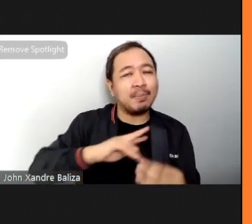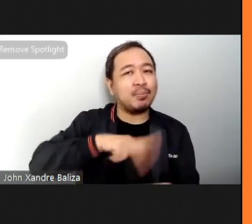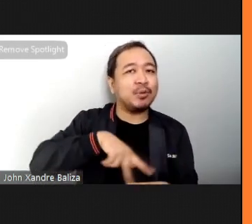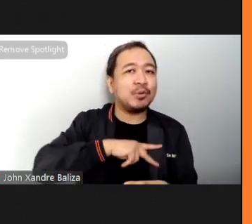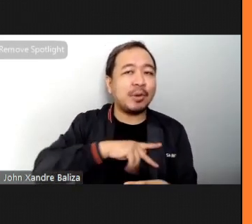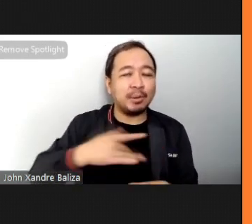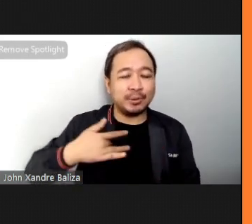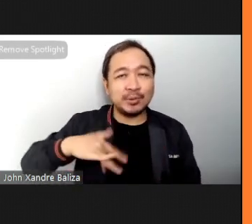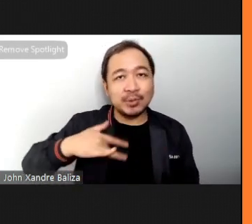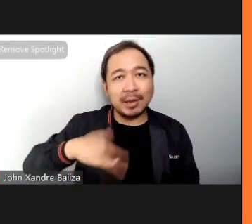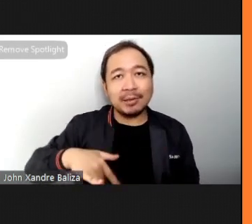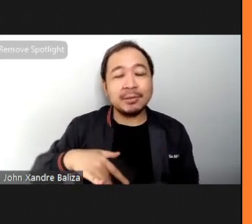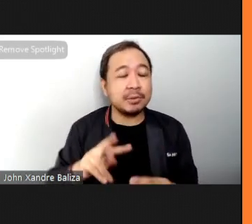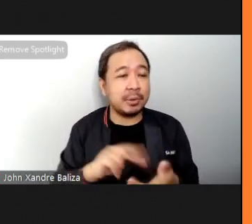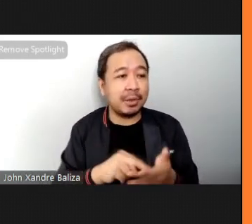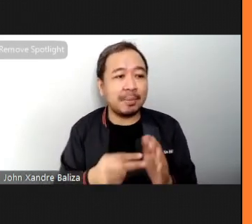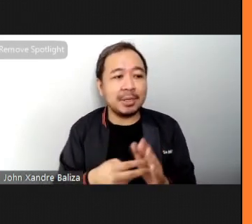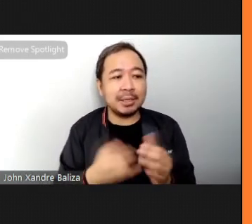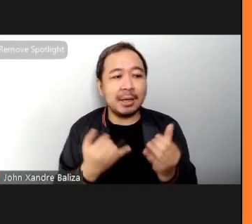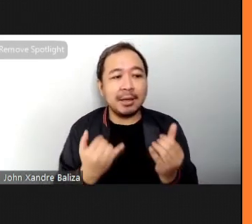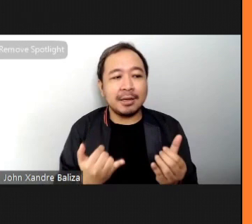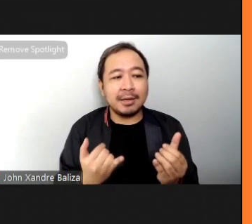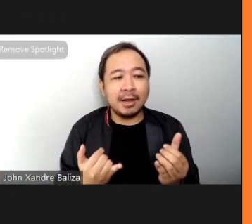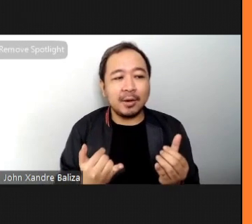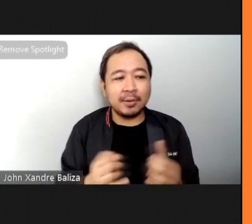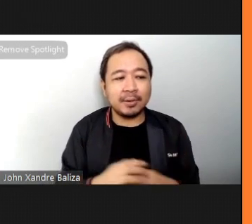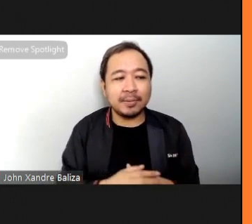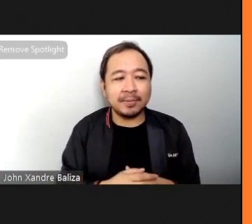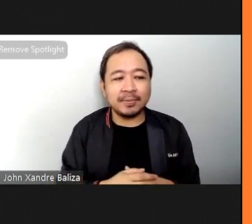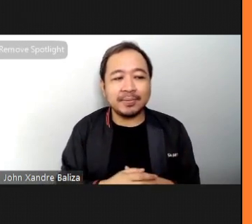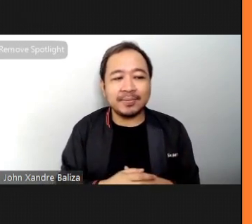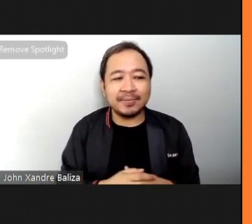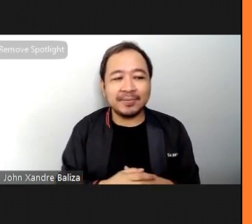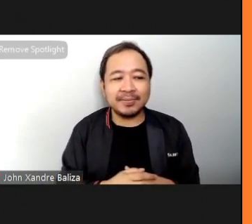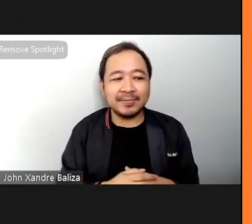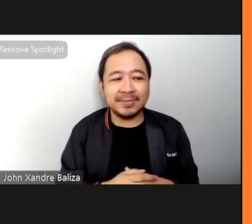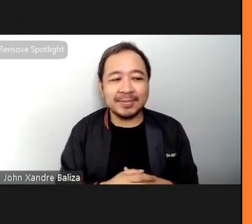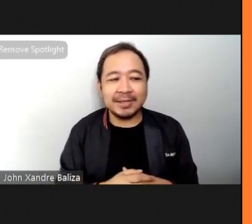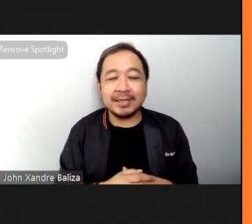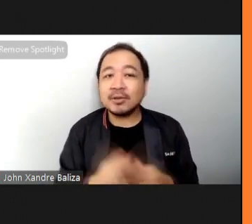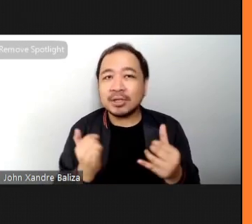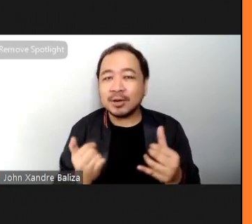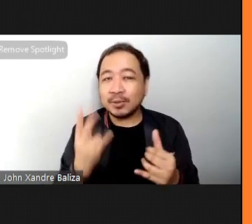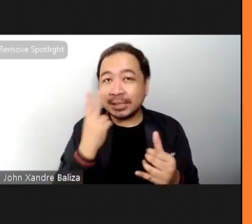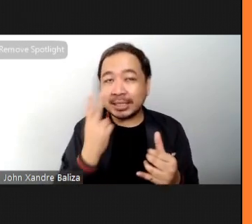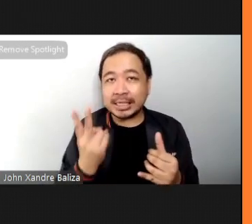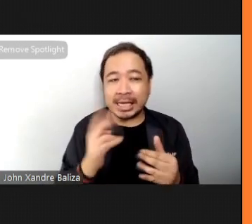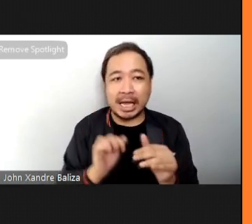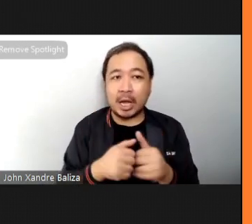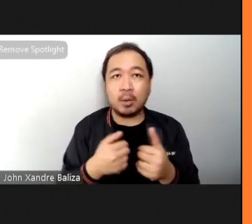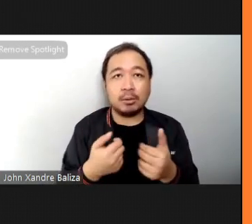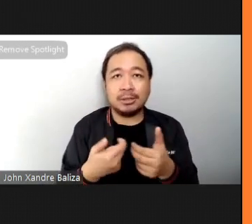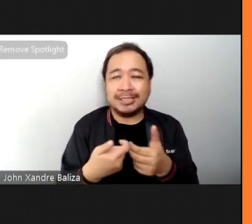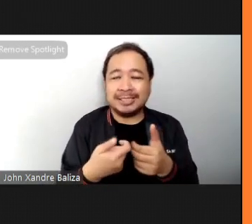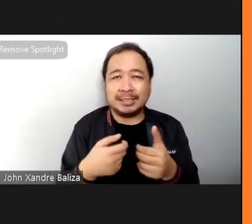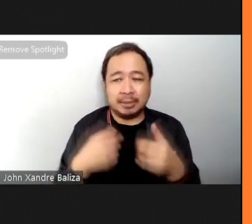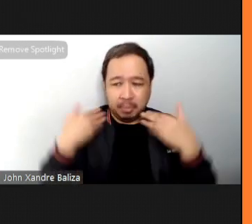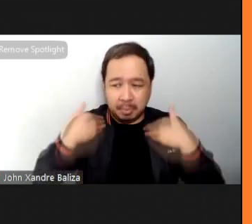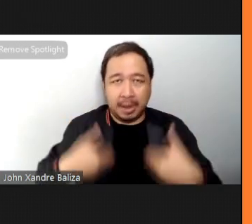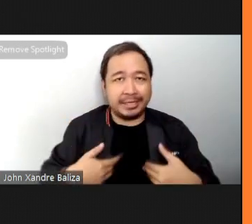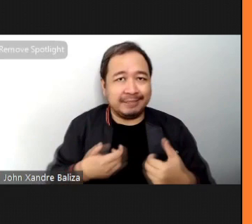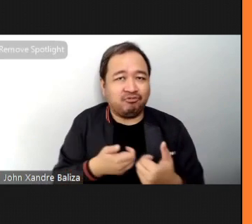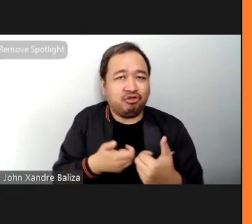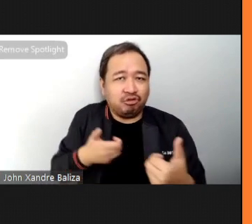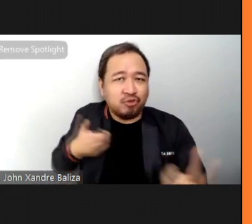slow and really focus on the stretch and articulation in order to get that stretch and it also becomes meditative that way